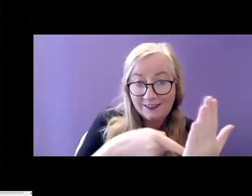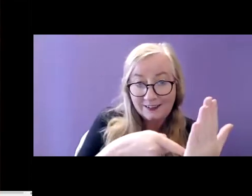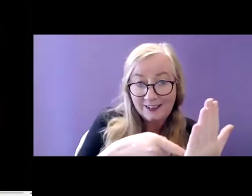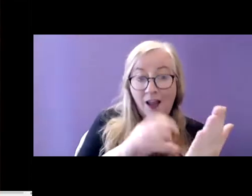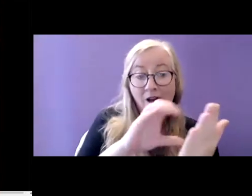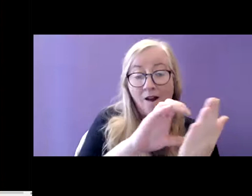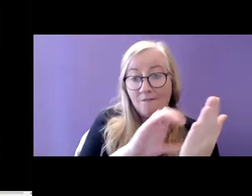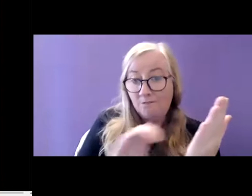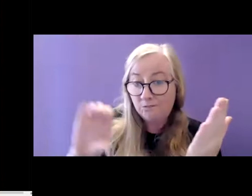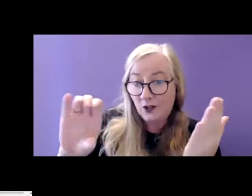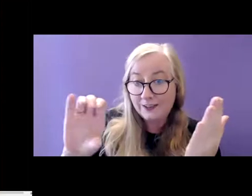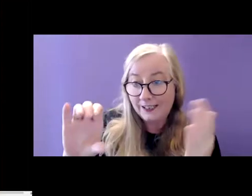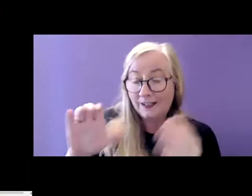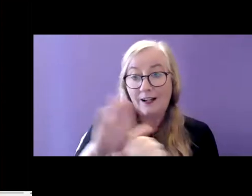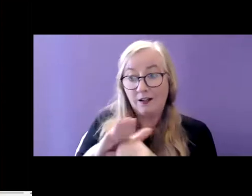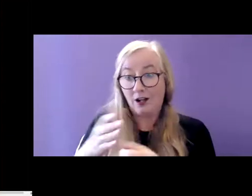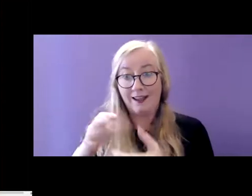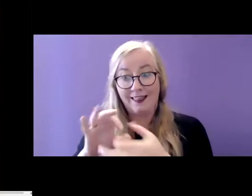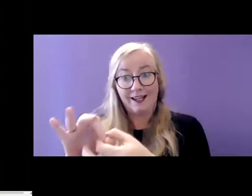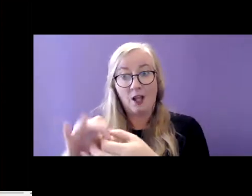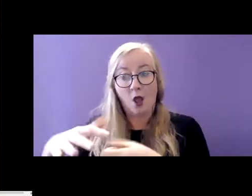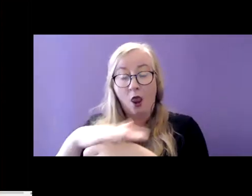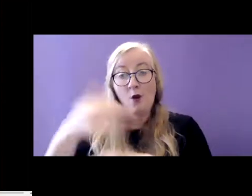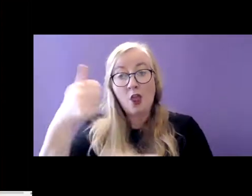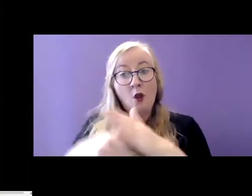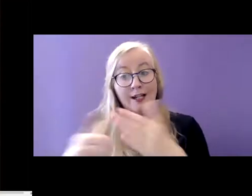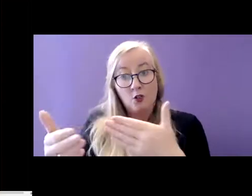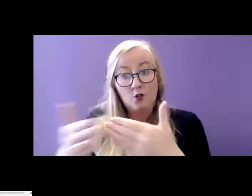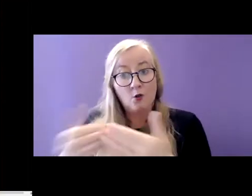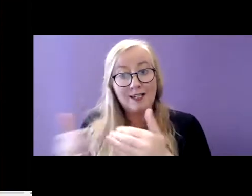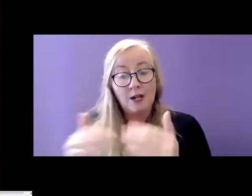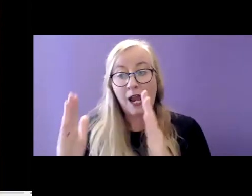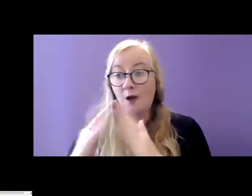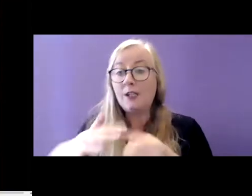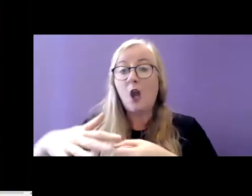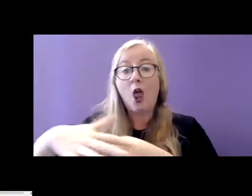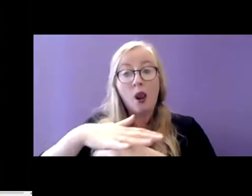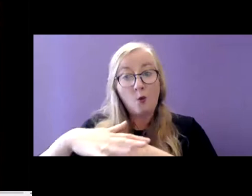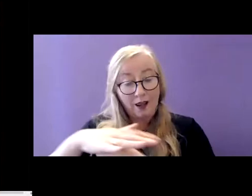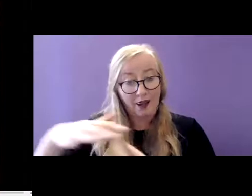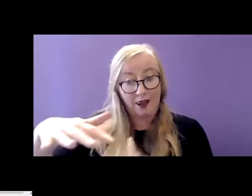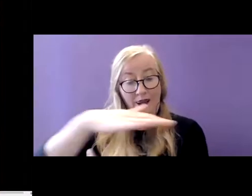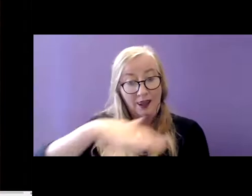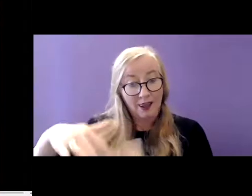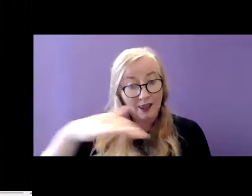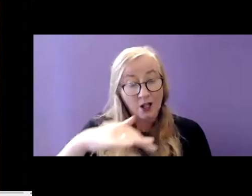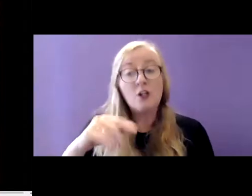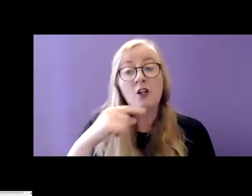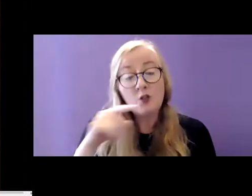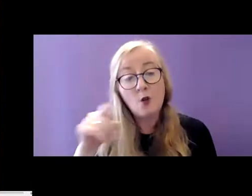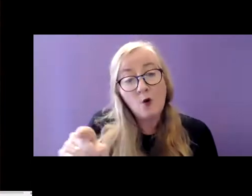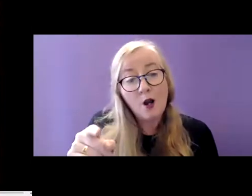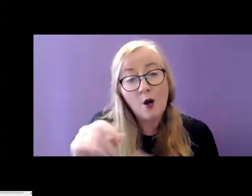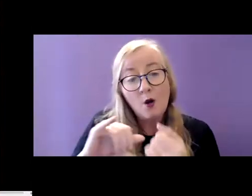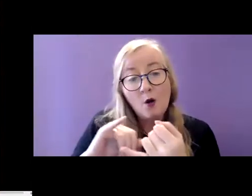underpin the role of local authorities in addressing housing at a local level. The housing agency is responsible for driving